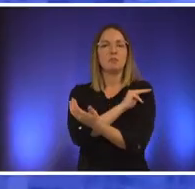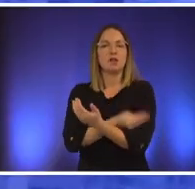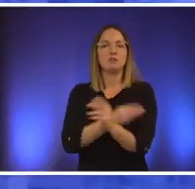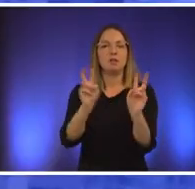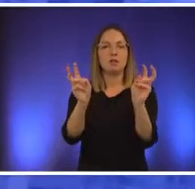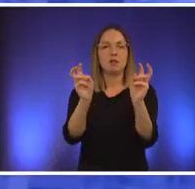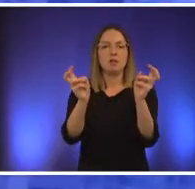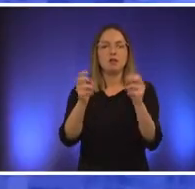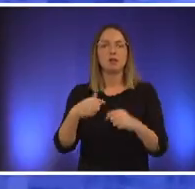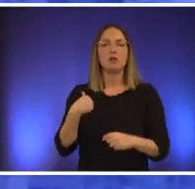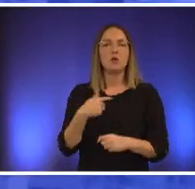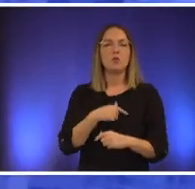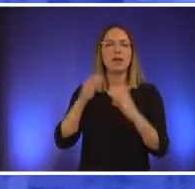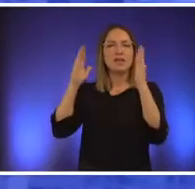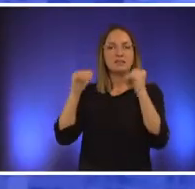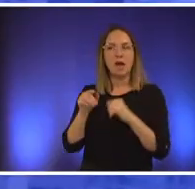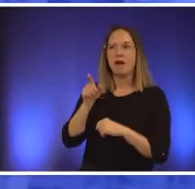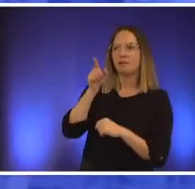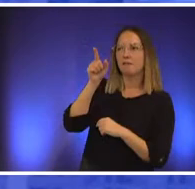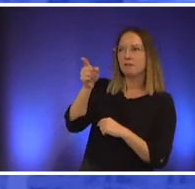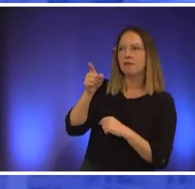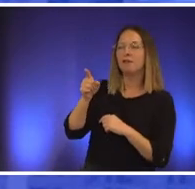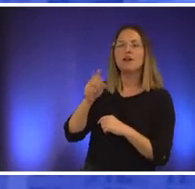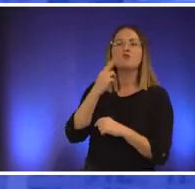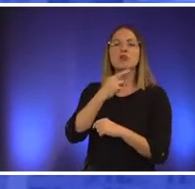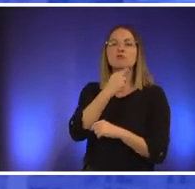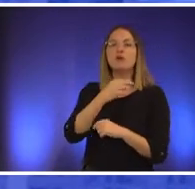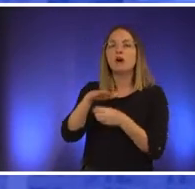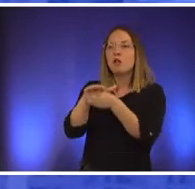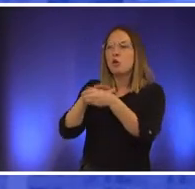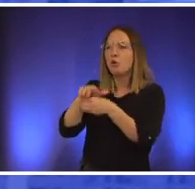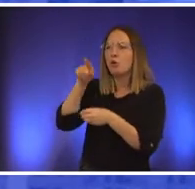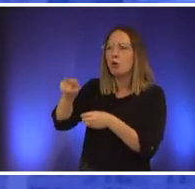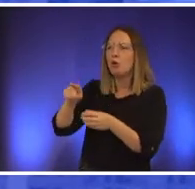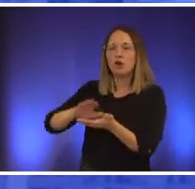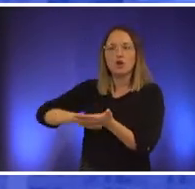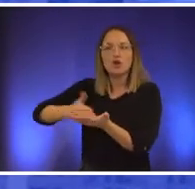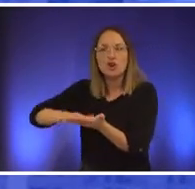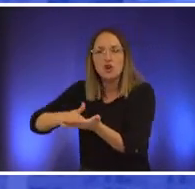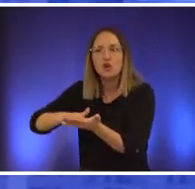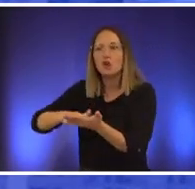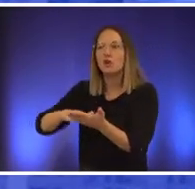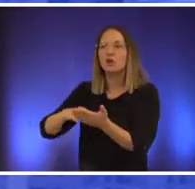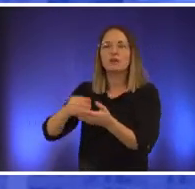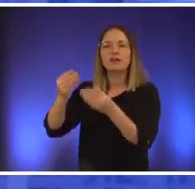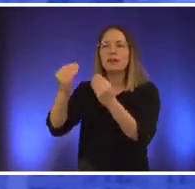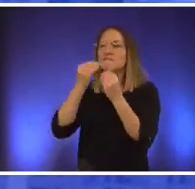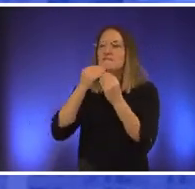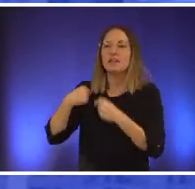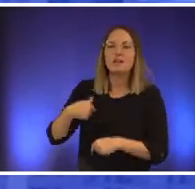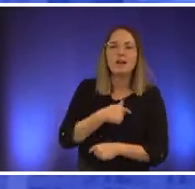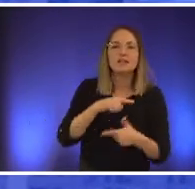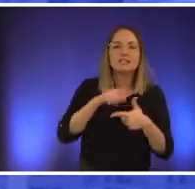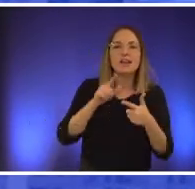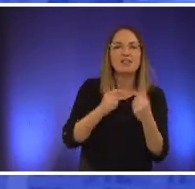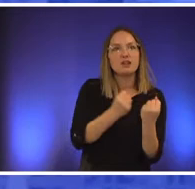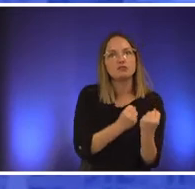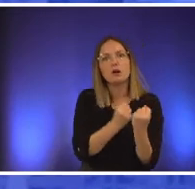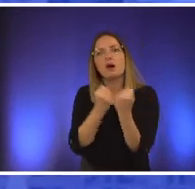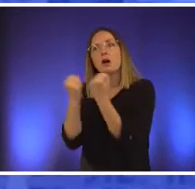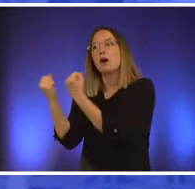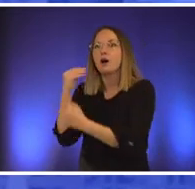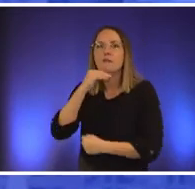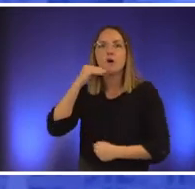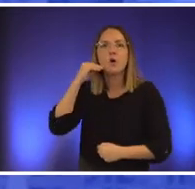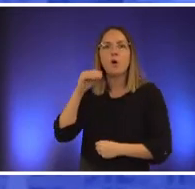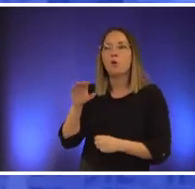to to make our fancy omelet and then go home at night to bastrop it's not sustainable to our economy so i ask for your vote